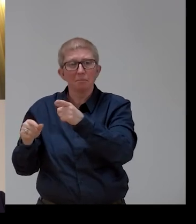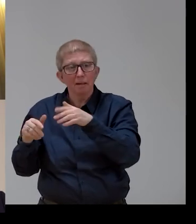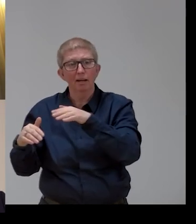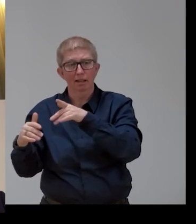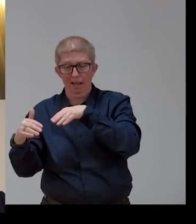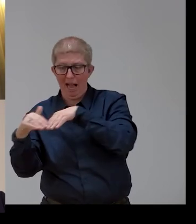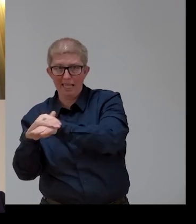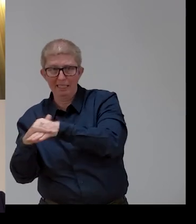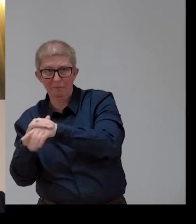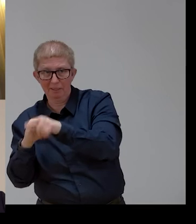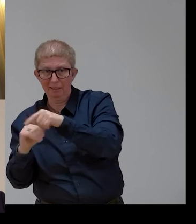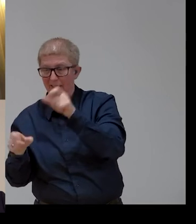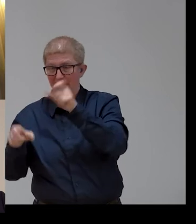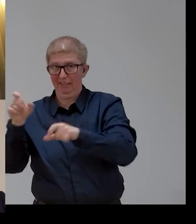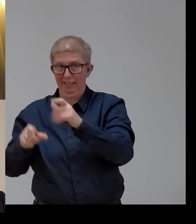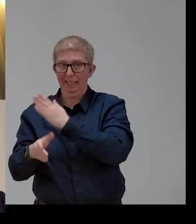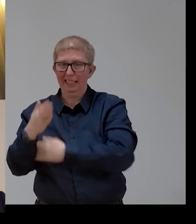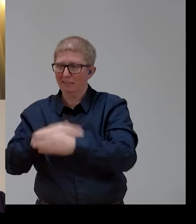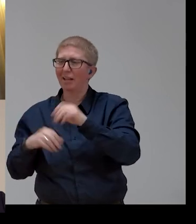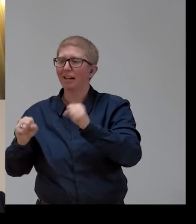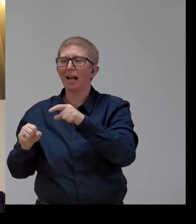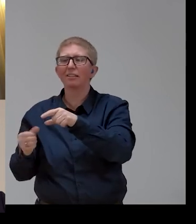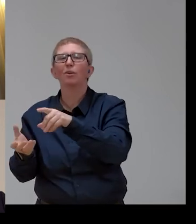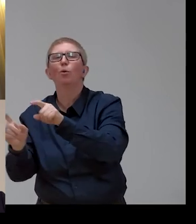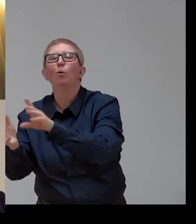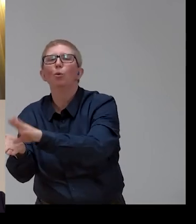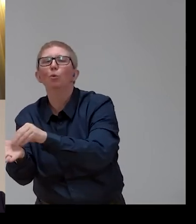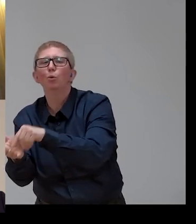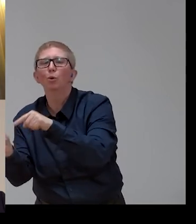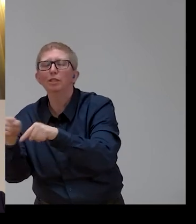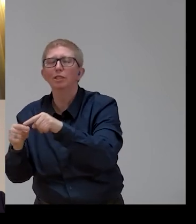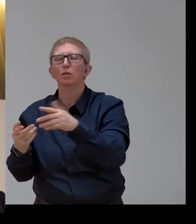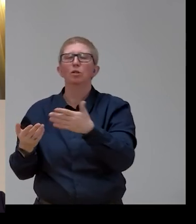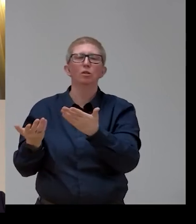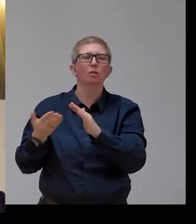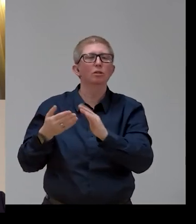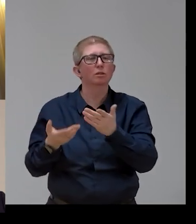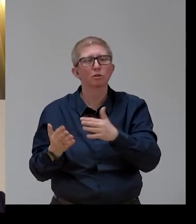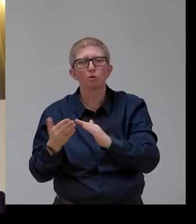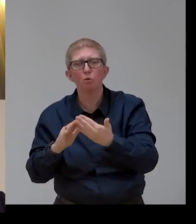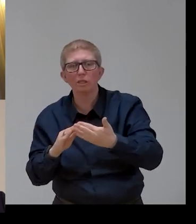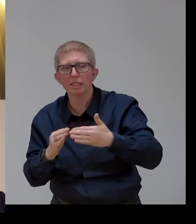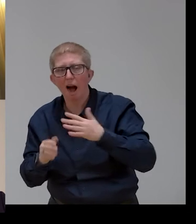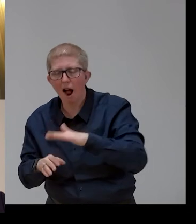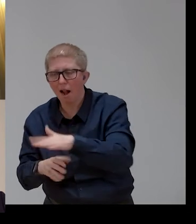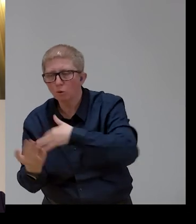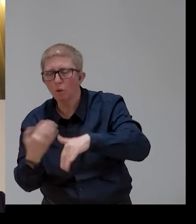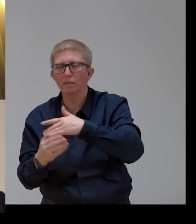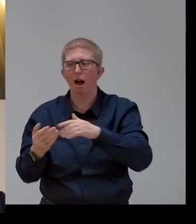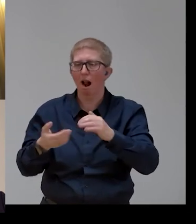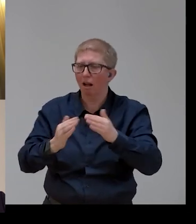participate in society and economy. That is one strand in which we need really to work. The other one is on